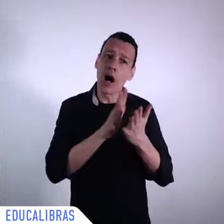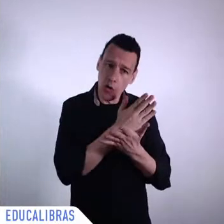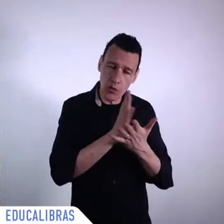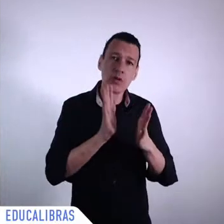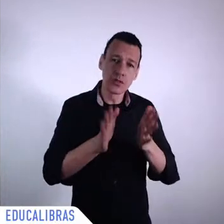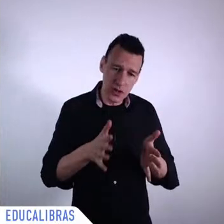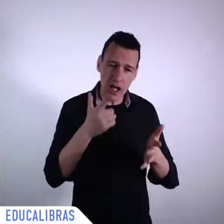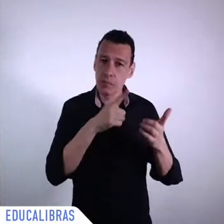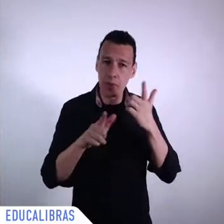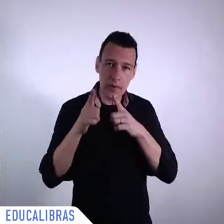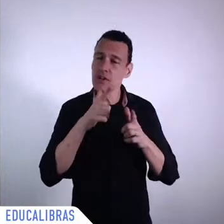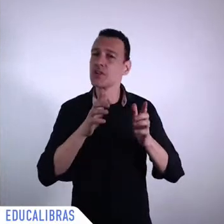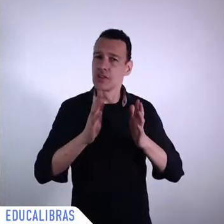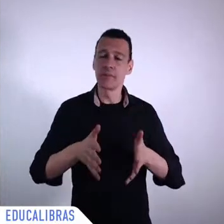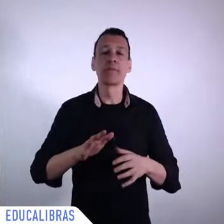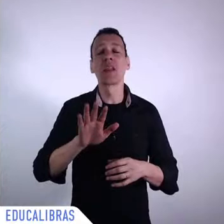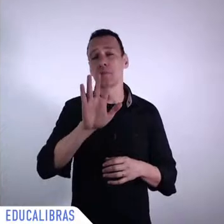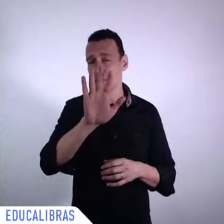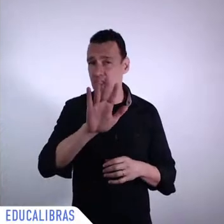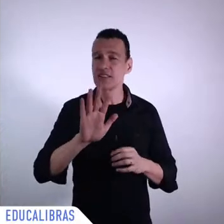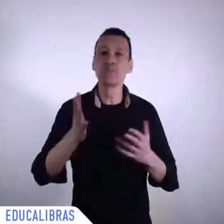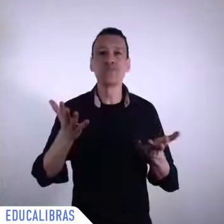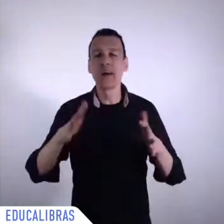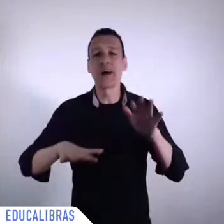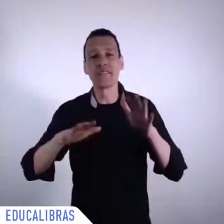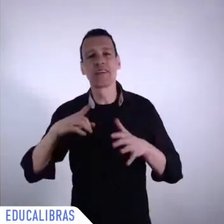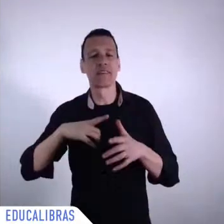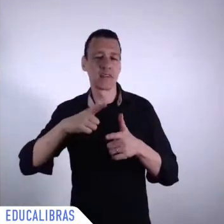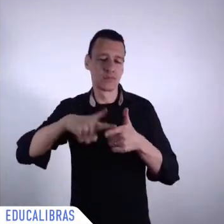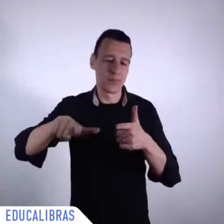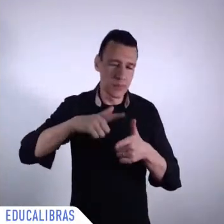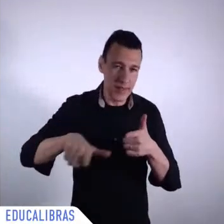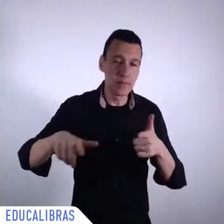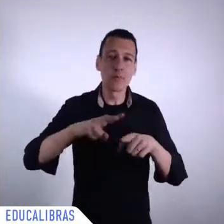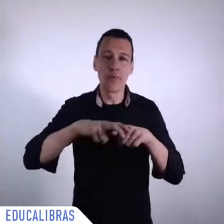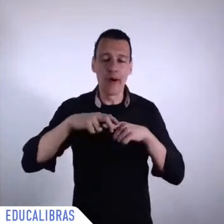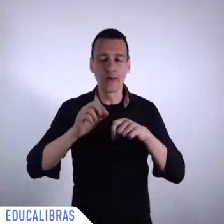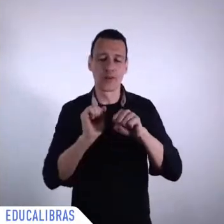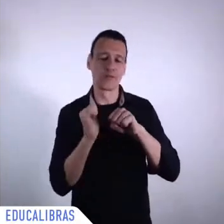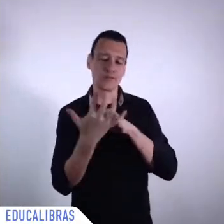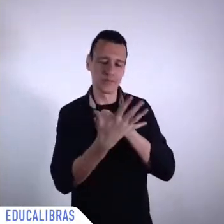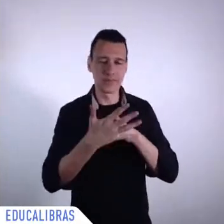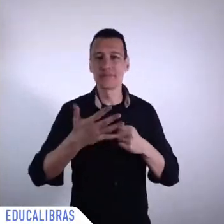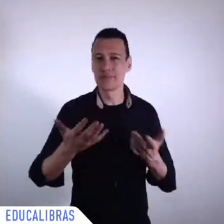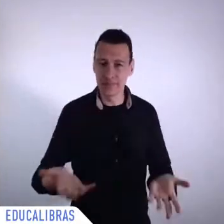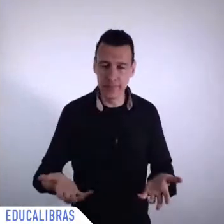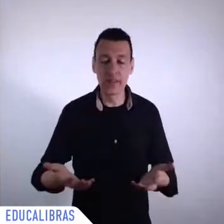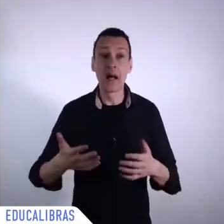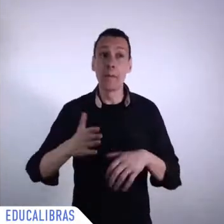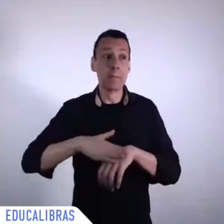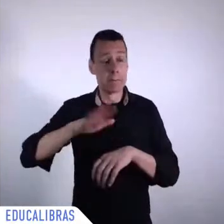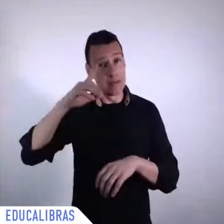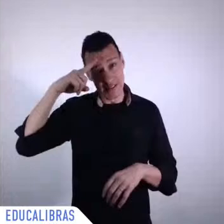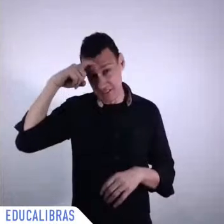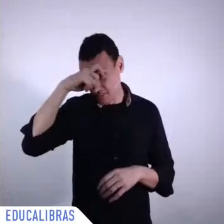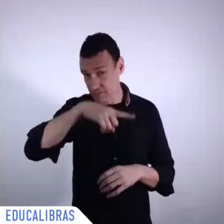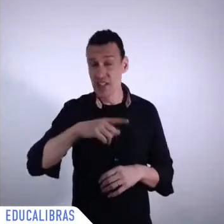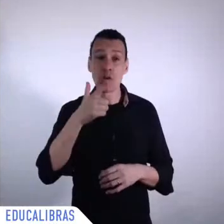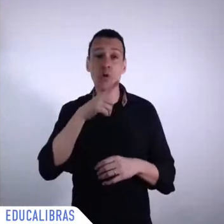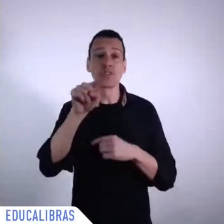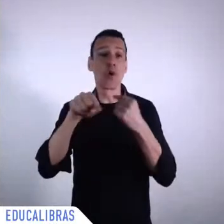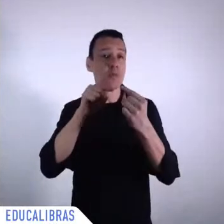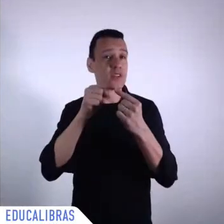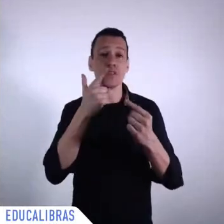UN Secretary General Antonio Guterres called generational catastrophe, the unprecedented education crisis